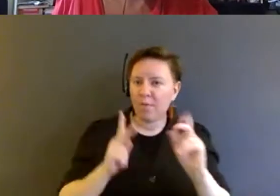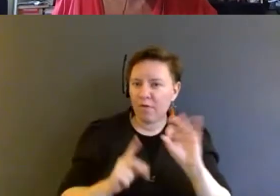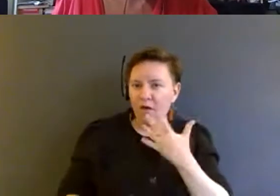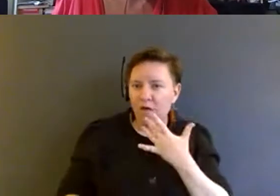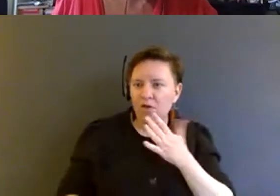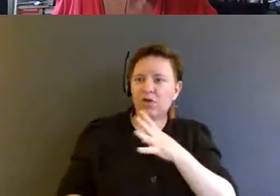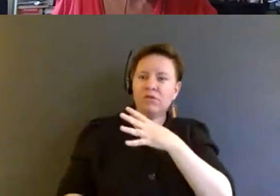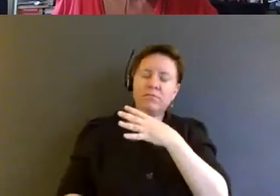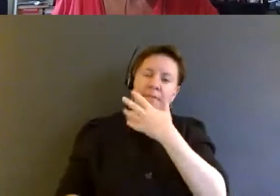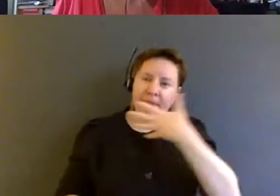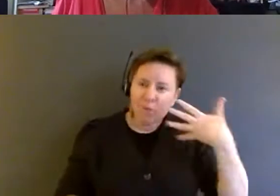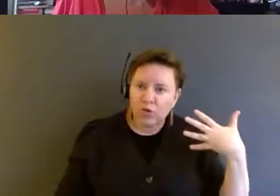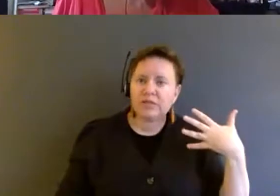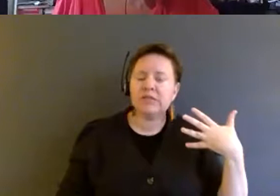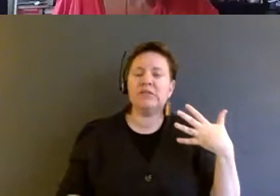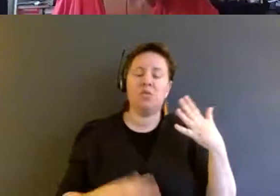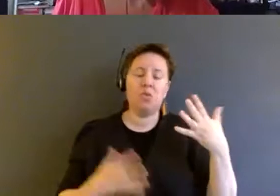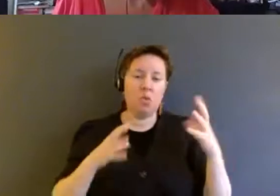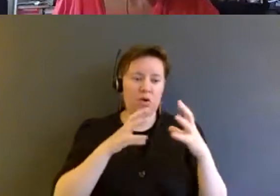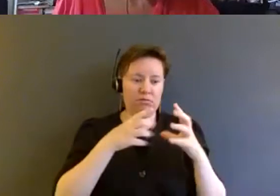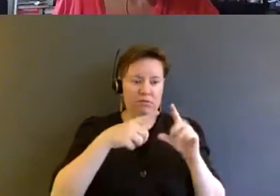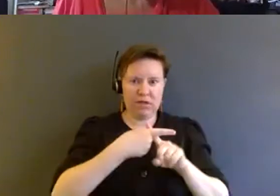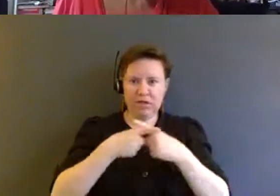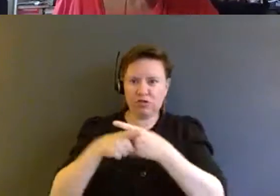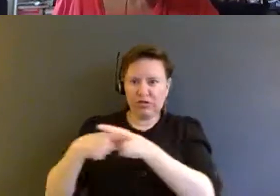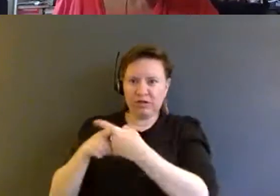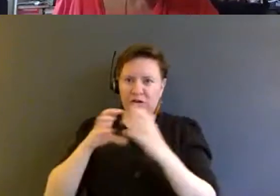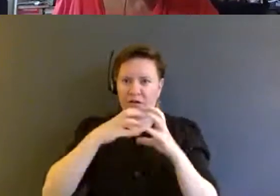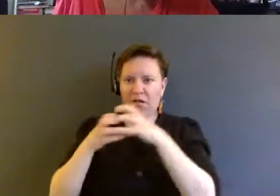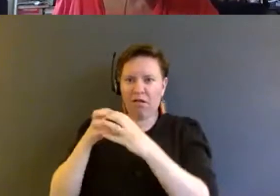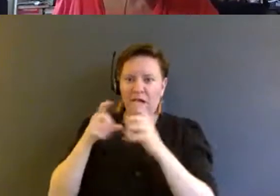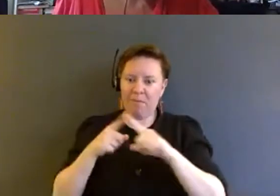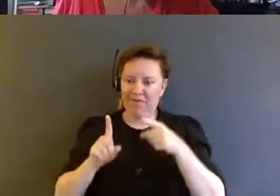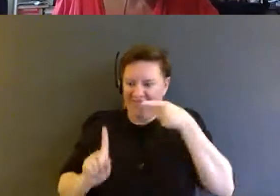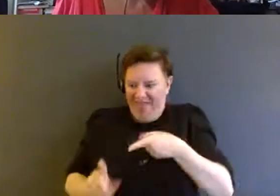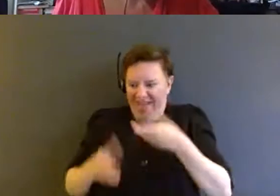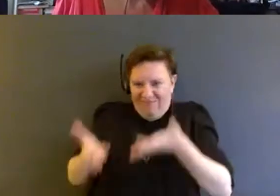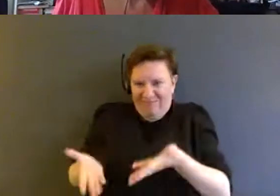intersections, but are in fact the source of the problem.